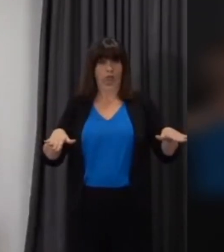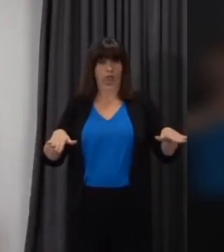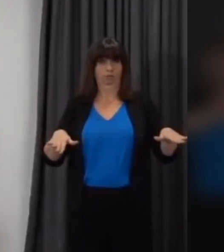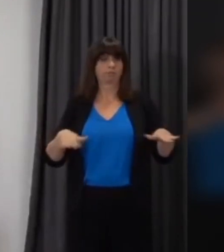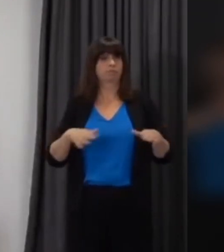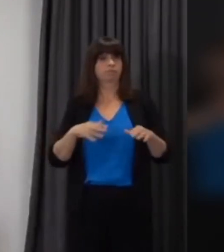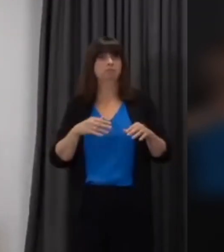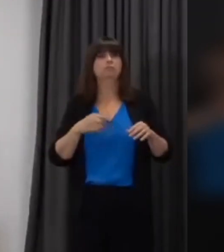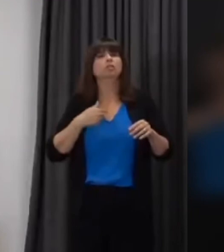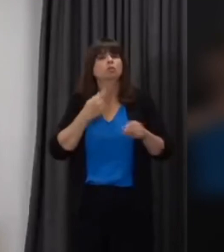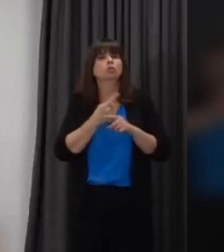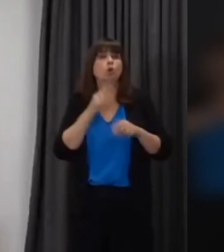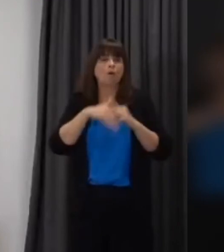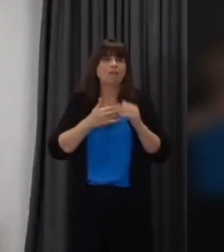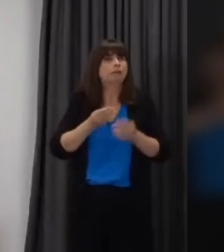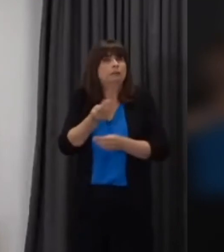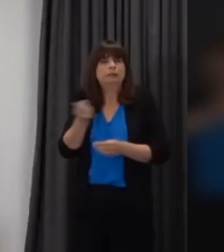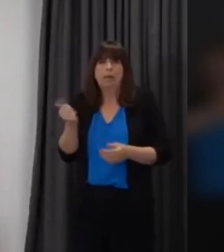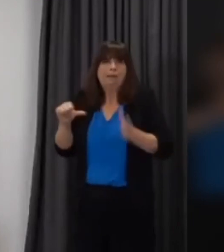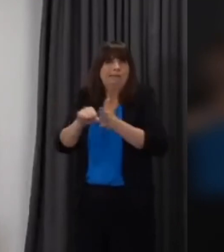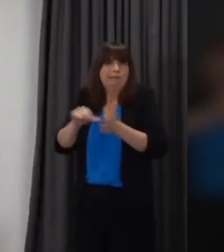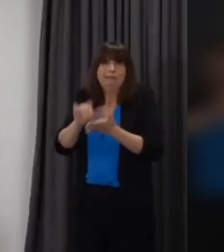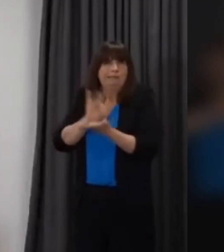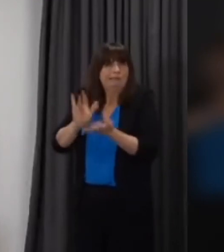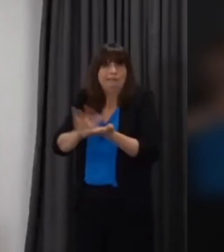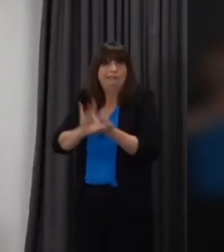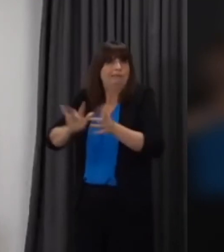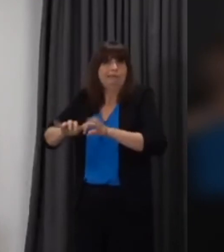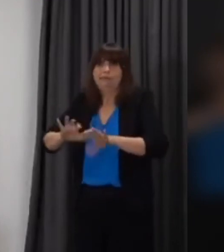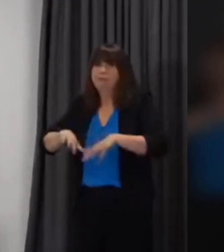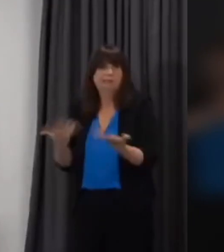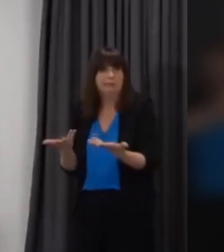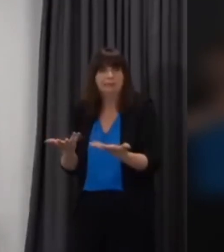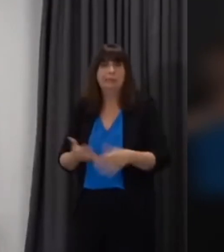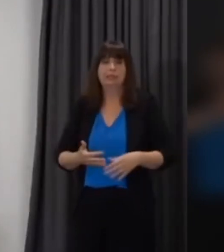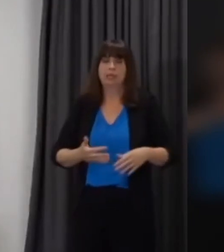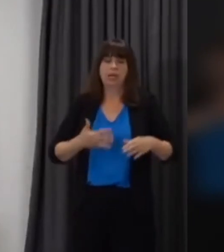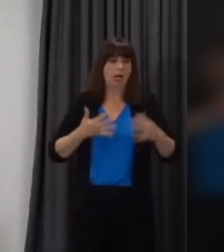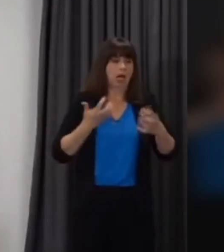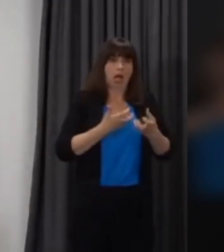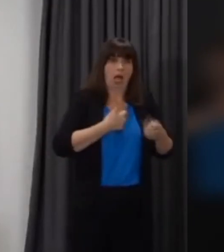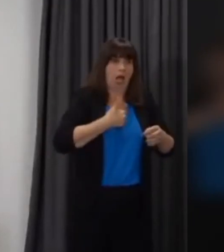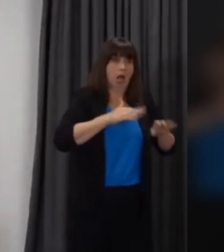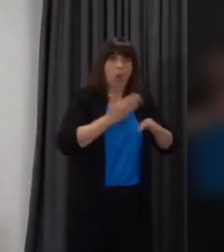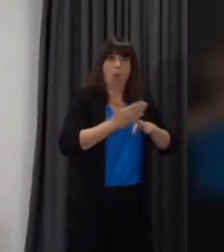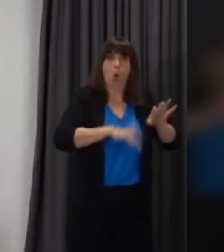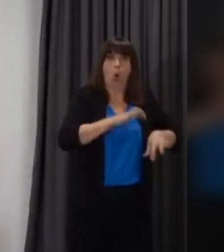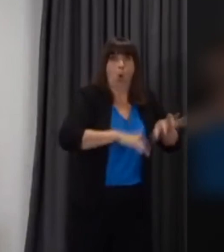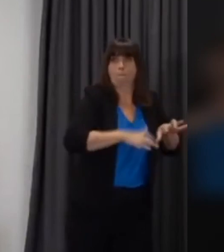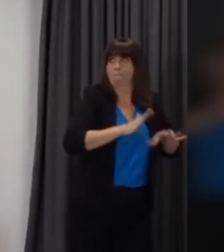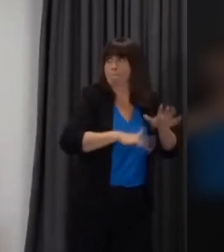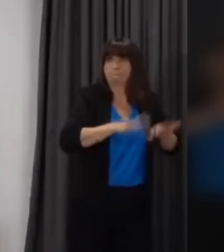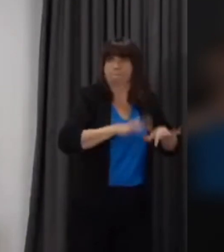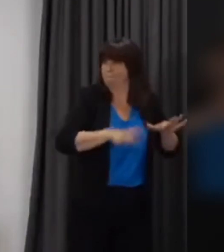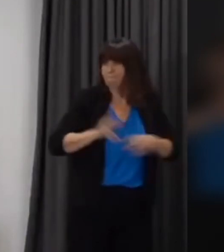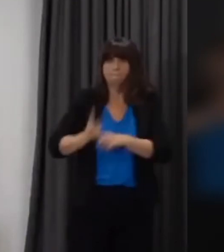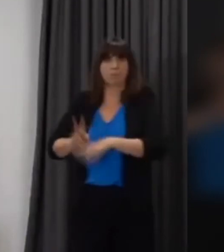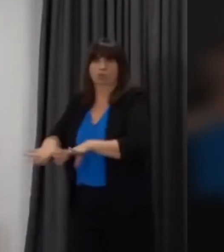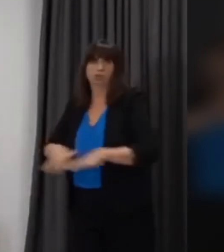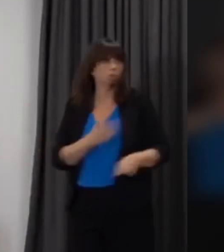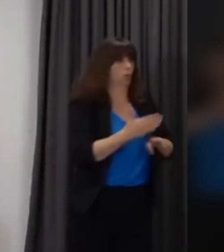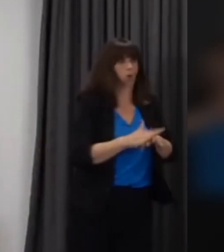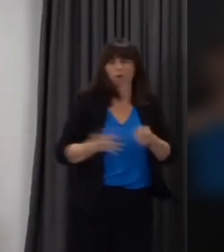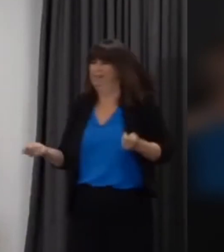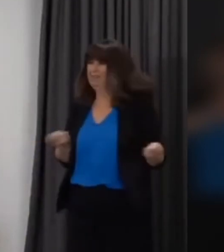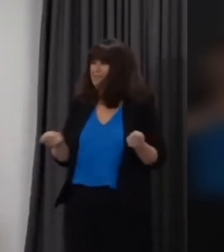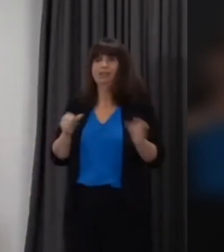talked earlier about digital exclusion the challenges of working parents trying to work at home and educate their children we have to look at the education of all of our